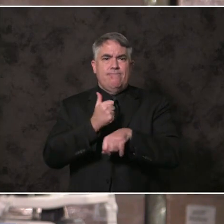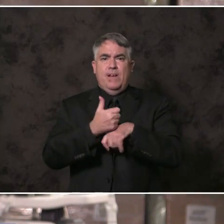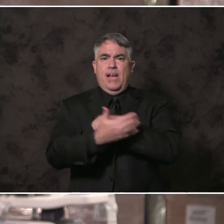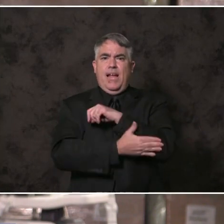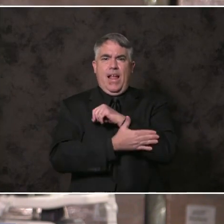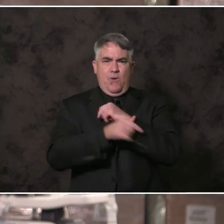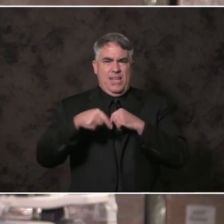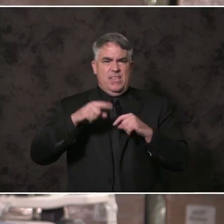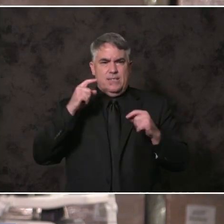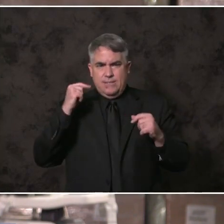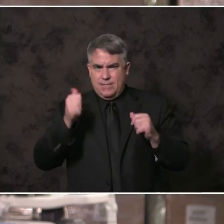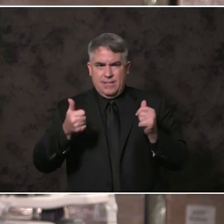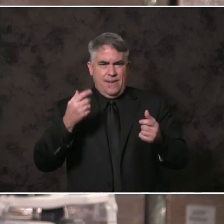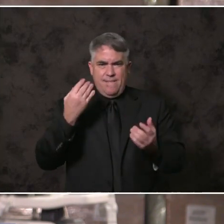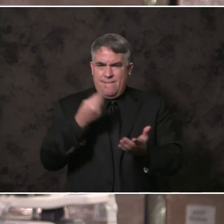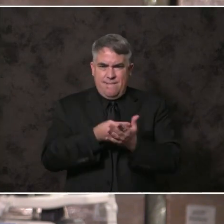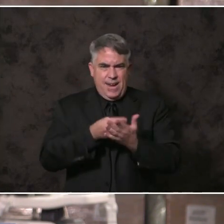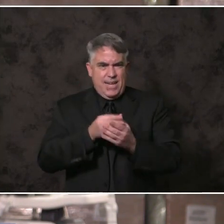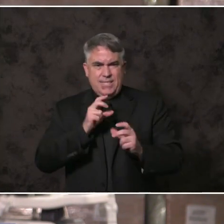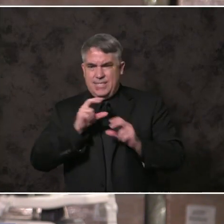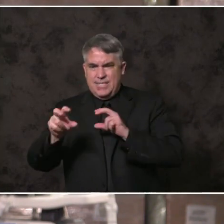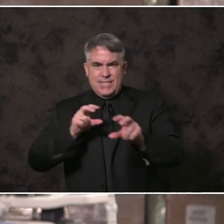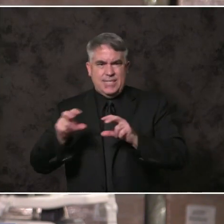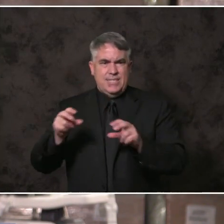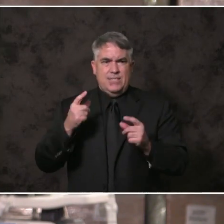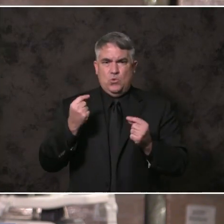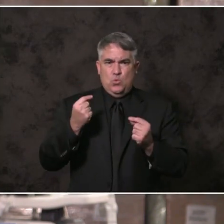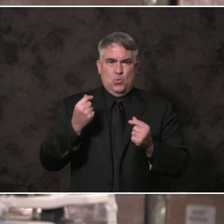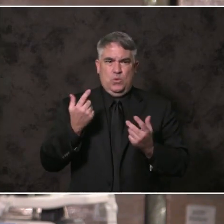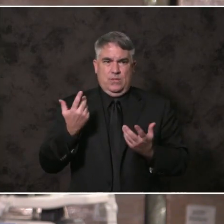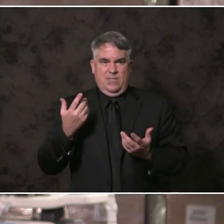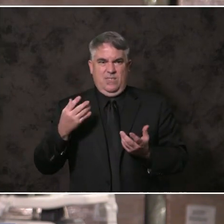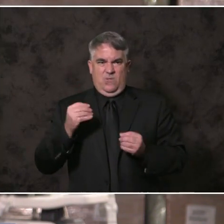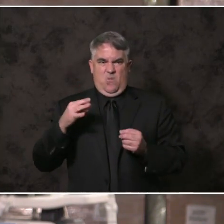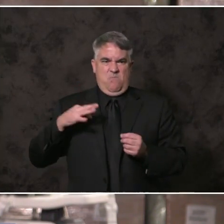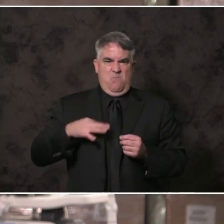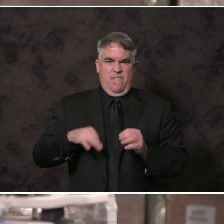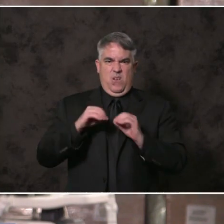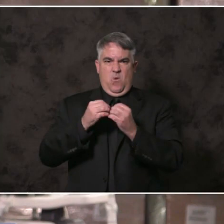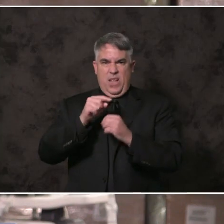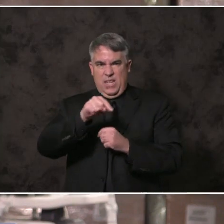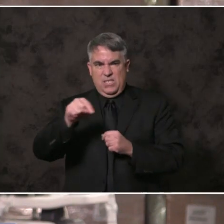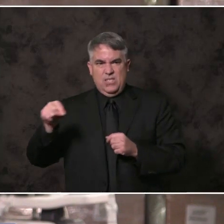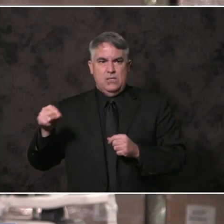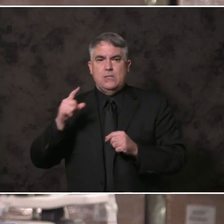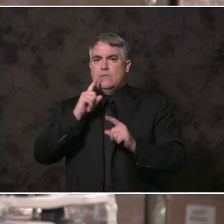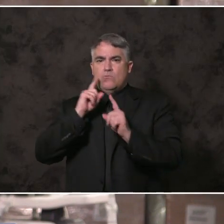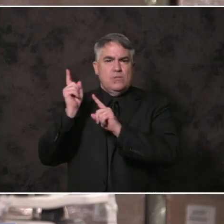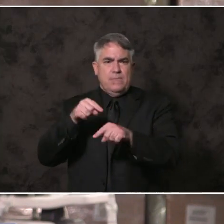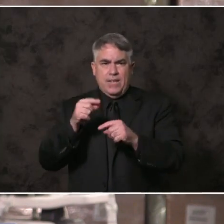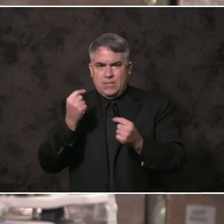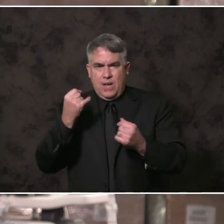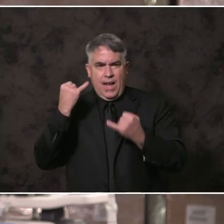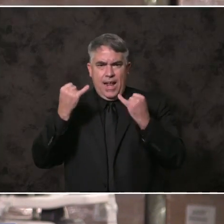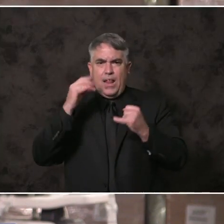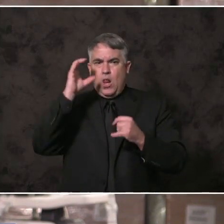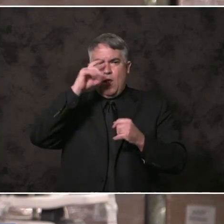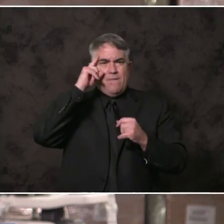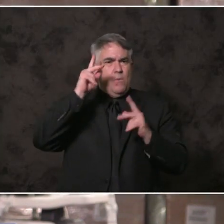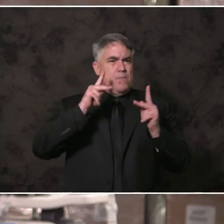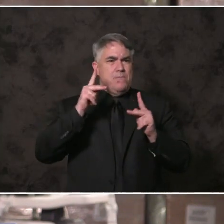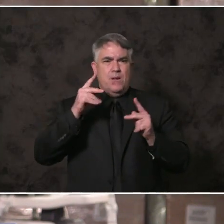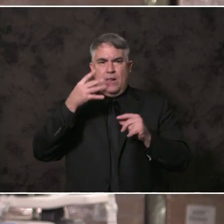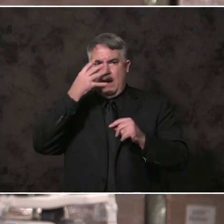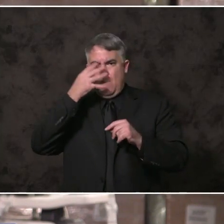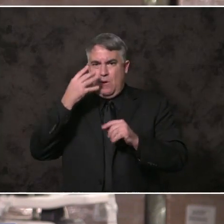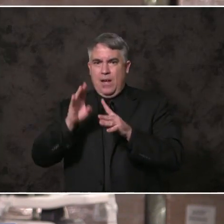heroic non-profits. All to provide a comprehensive response to meet the need of people seeking asylum. This wasn't the first time